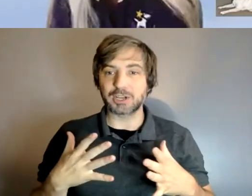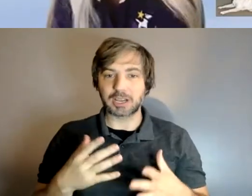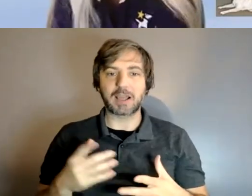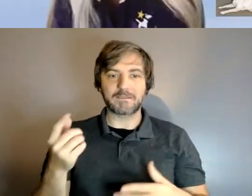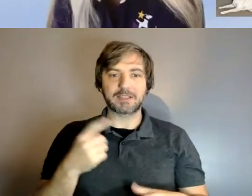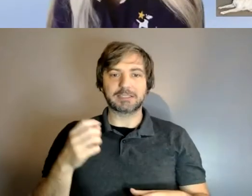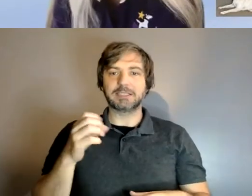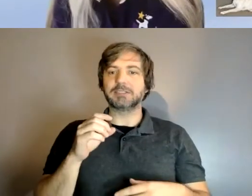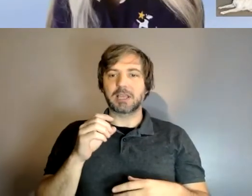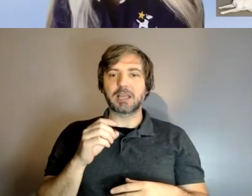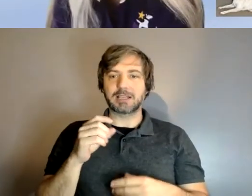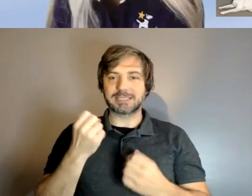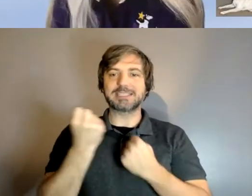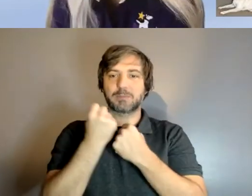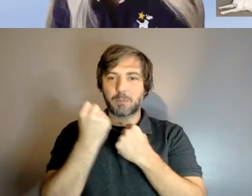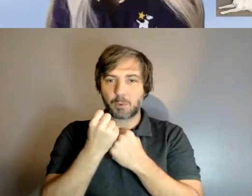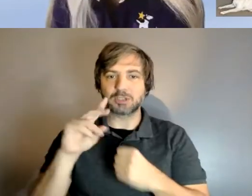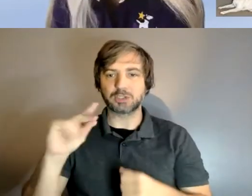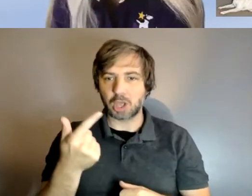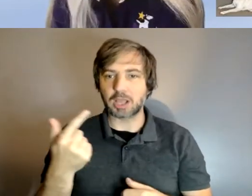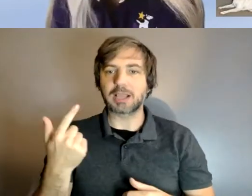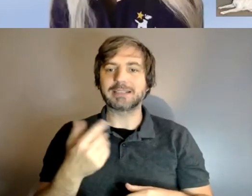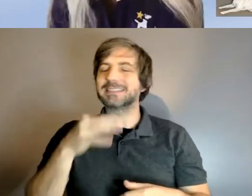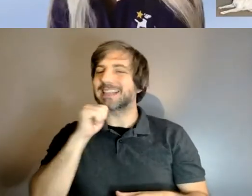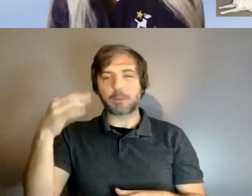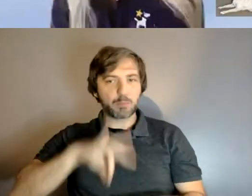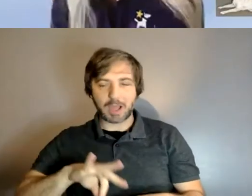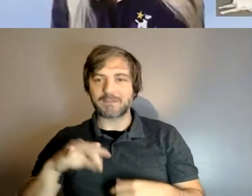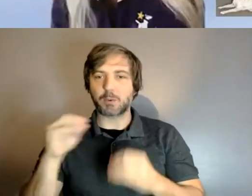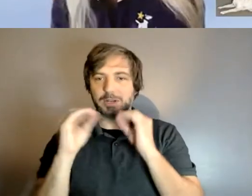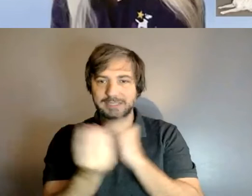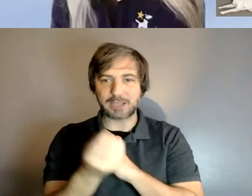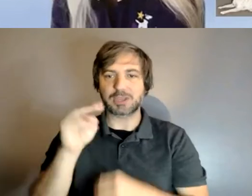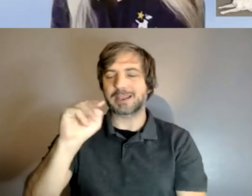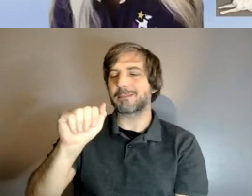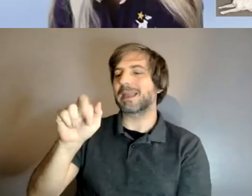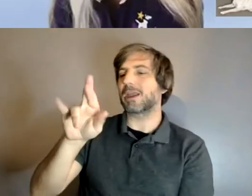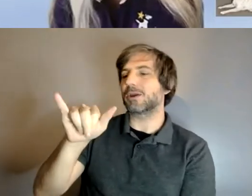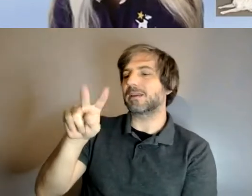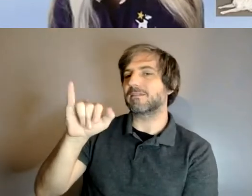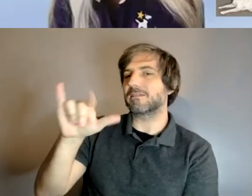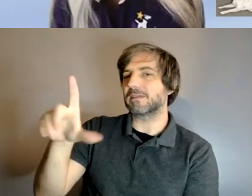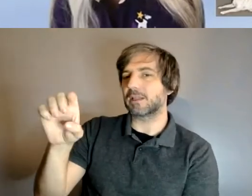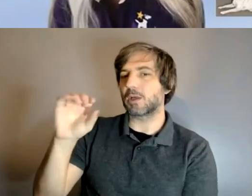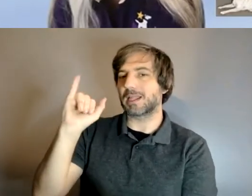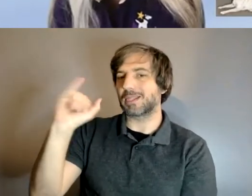we are a non-profit in maryville illinois that trains and places ptsd service dogs with veterans and